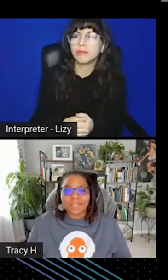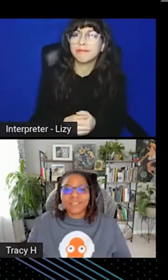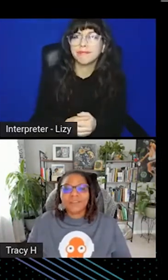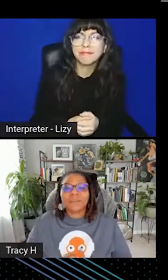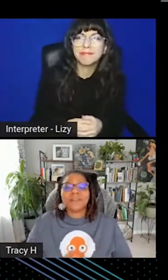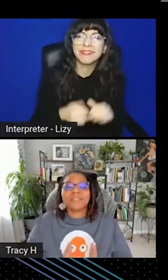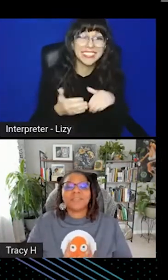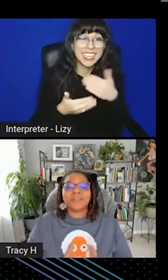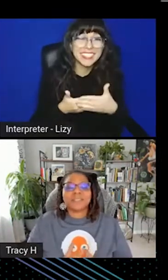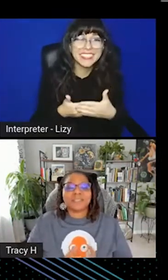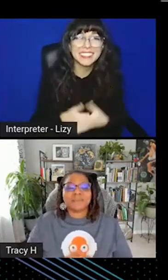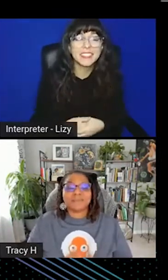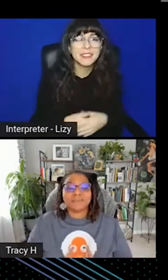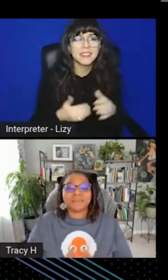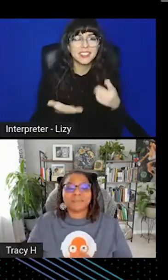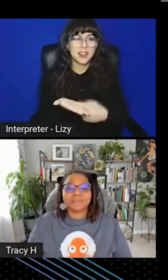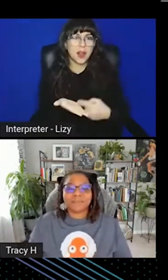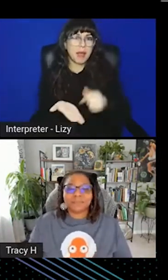Let's talk about secrets.